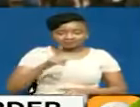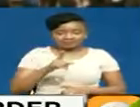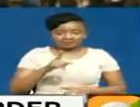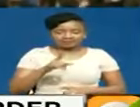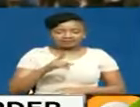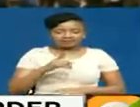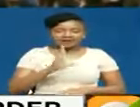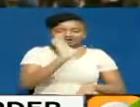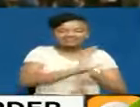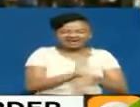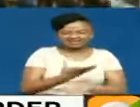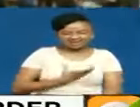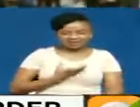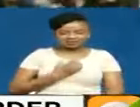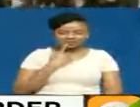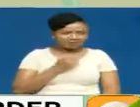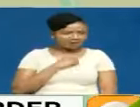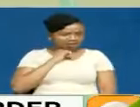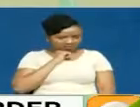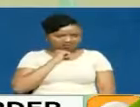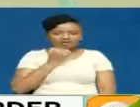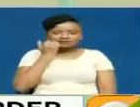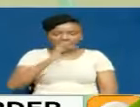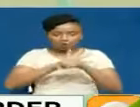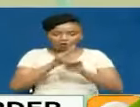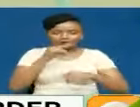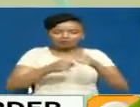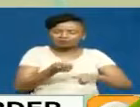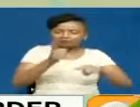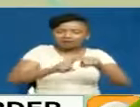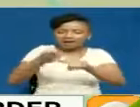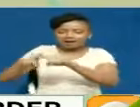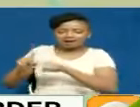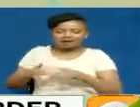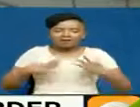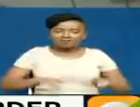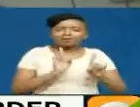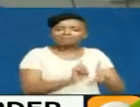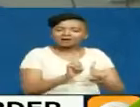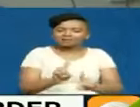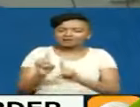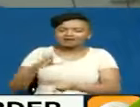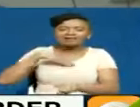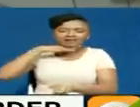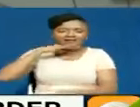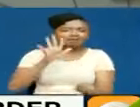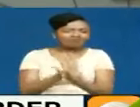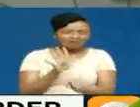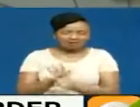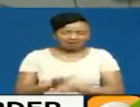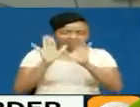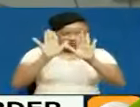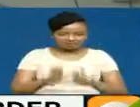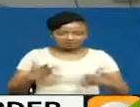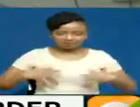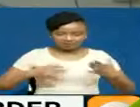Council raised concern over the increase in the number of COVID-19 infections and deaths, citing failure by the public to adhere to the COVID-19